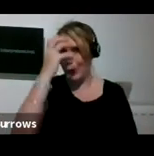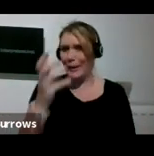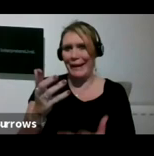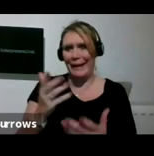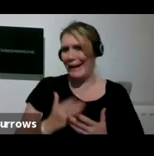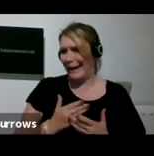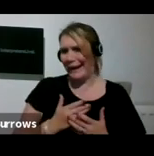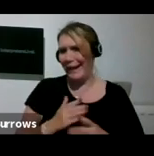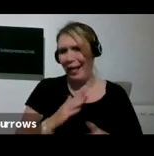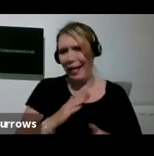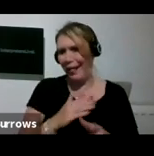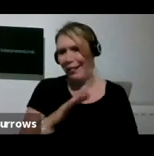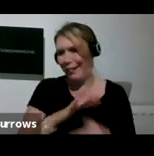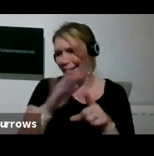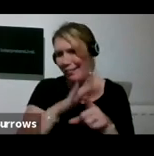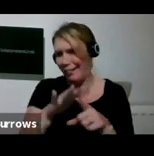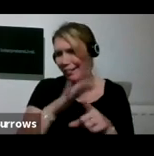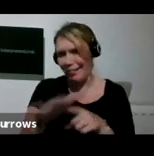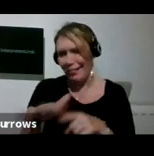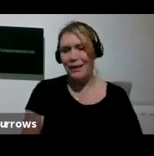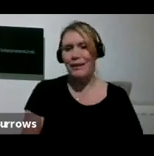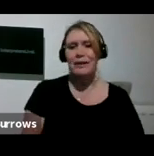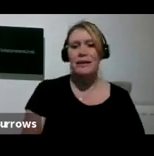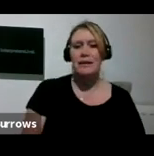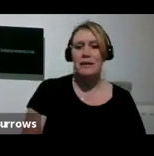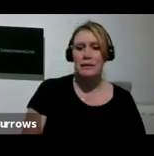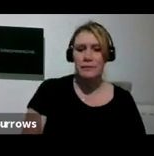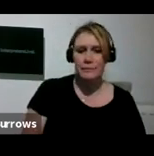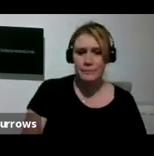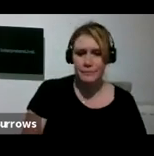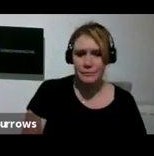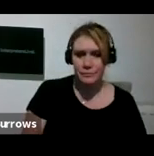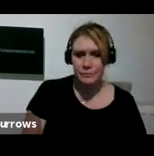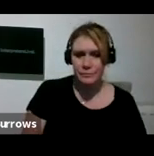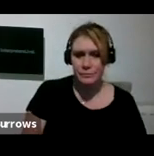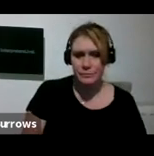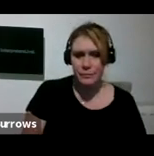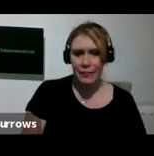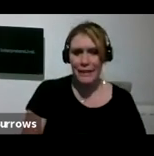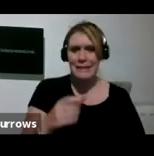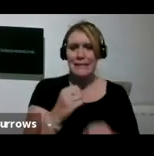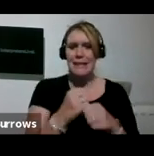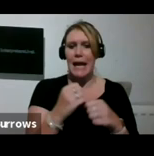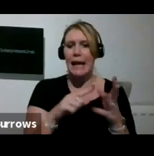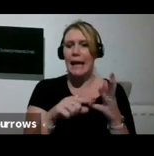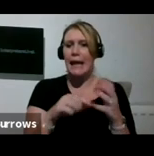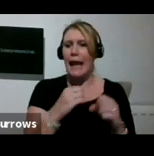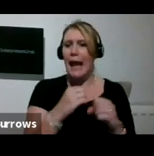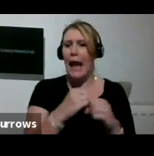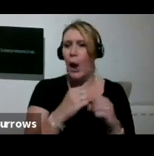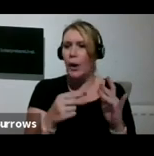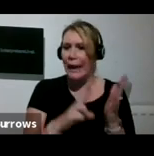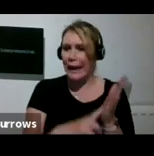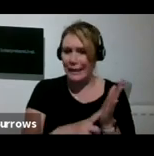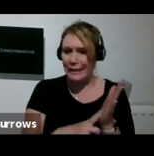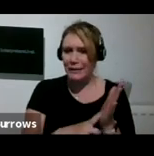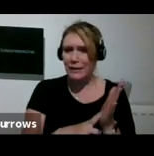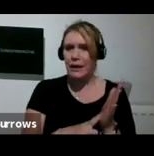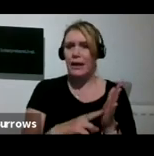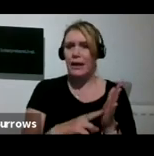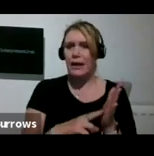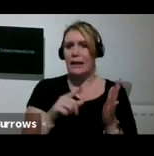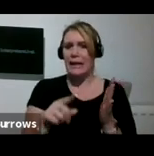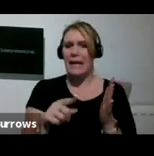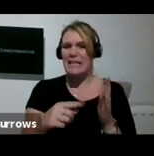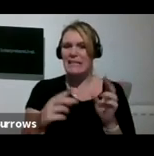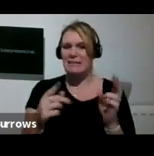there's Goga. He's in Tahiti. You probably know he did a lot of his painting in Tahiti. So I decided